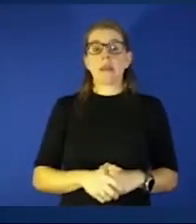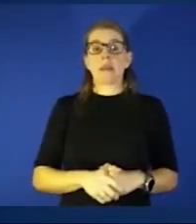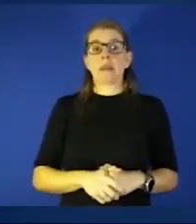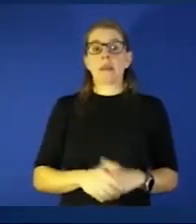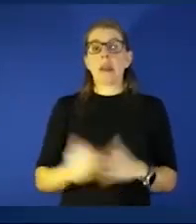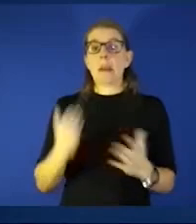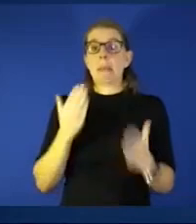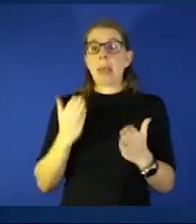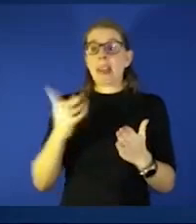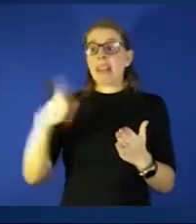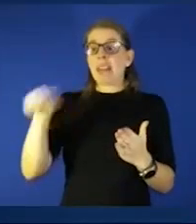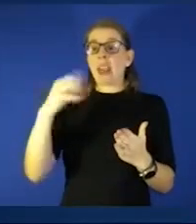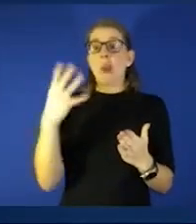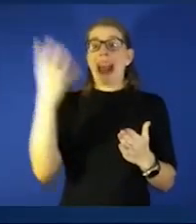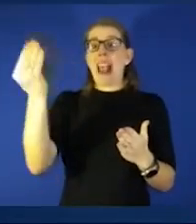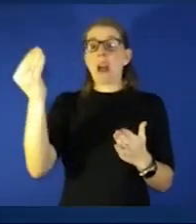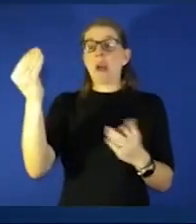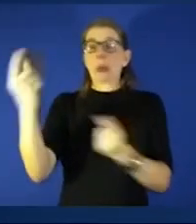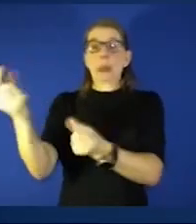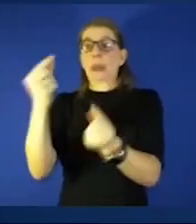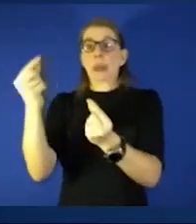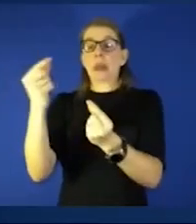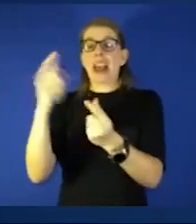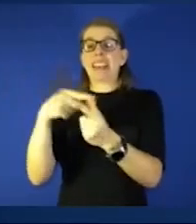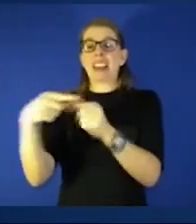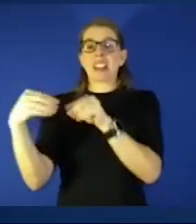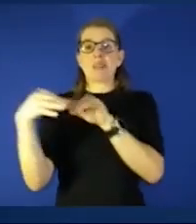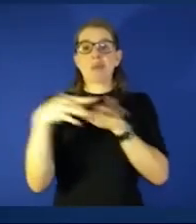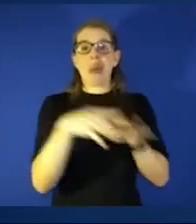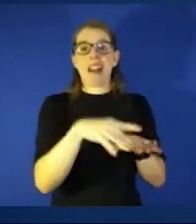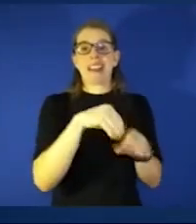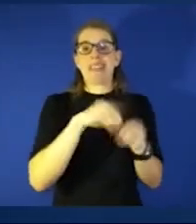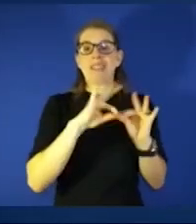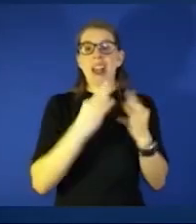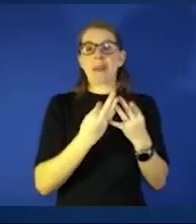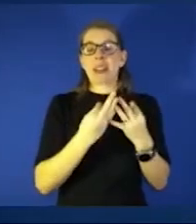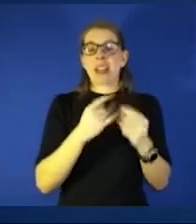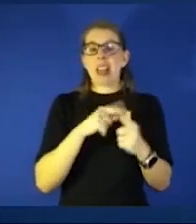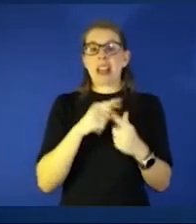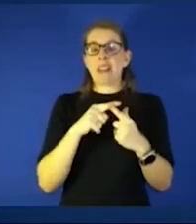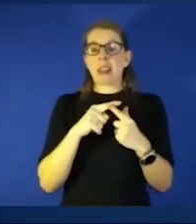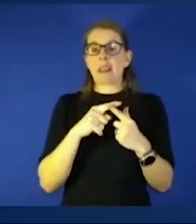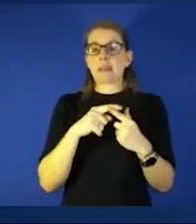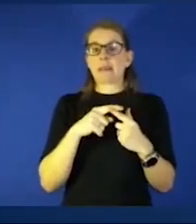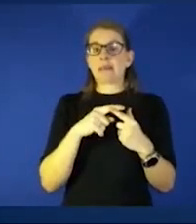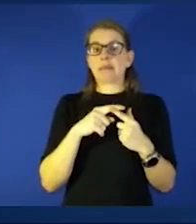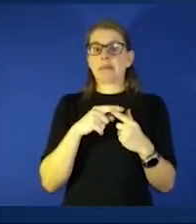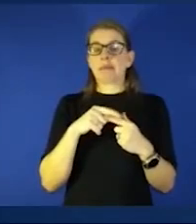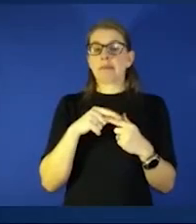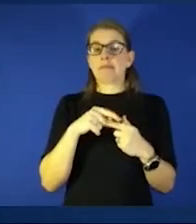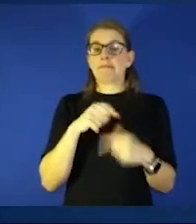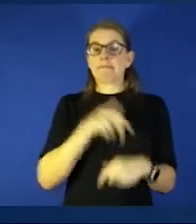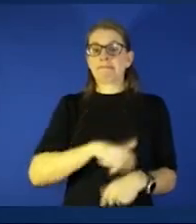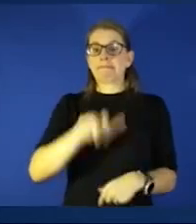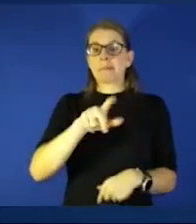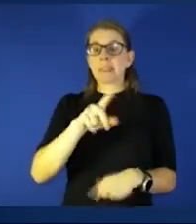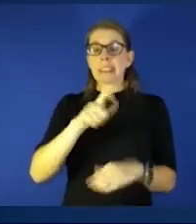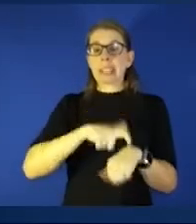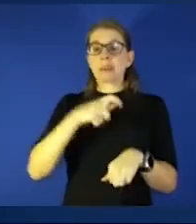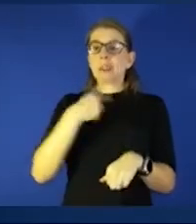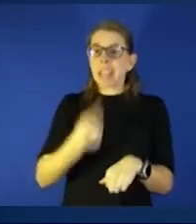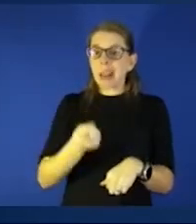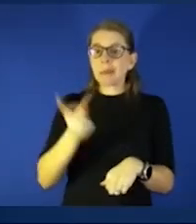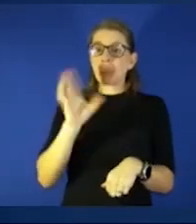and got their family members sick and seeing them come up to the unit when they're it's time to say goodbye and seeing